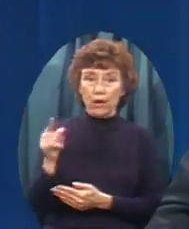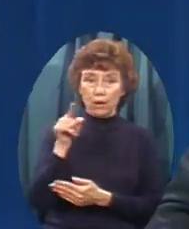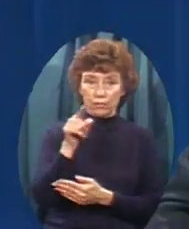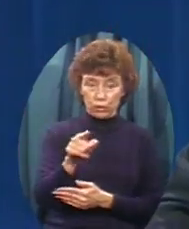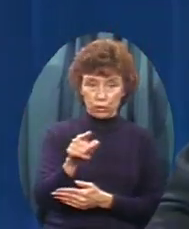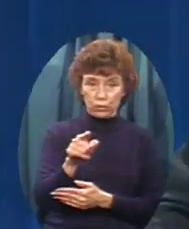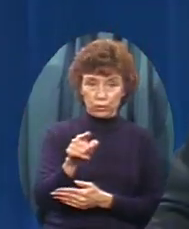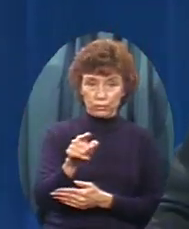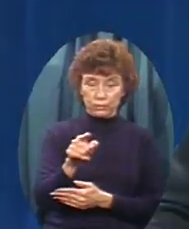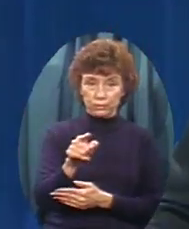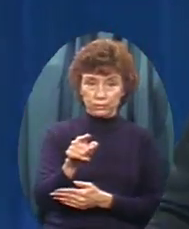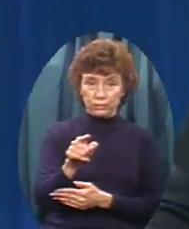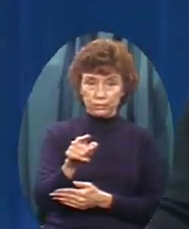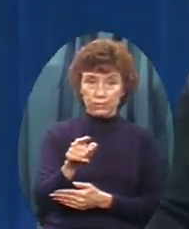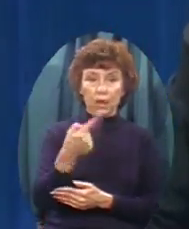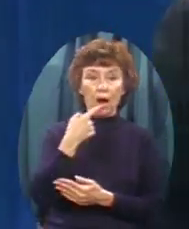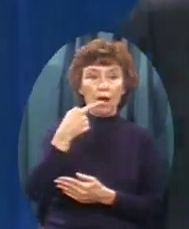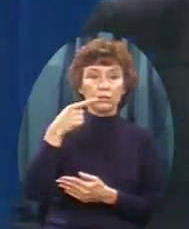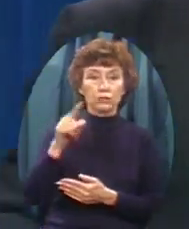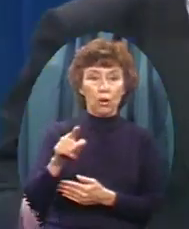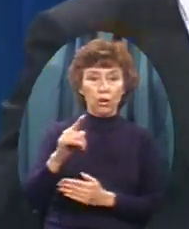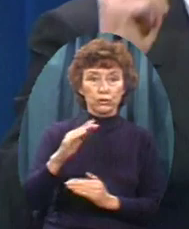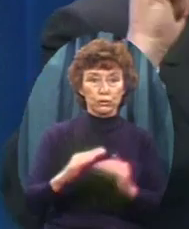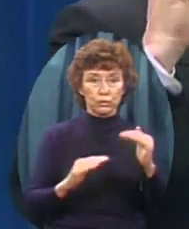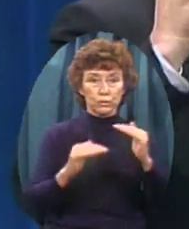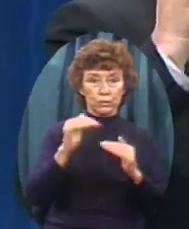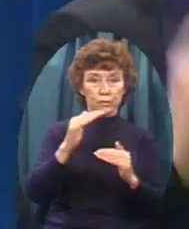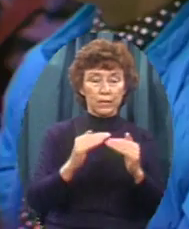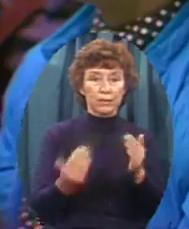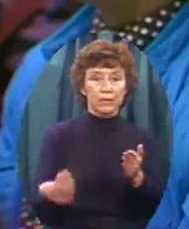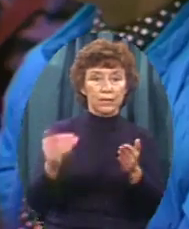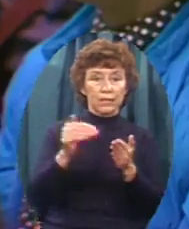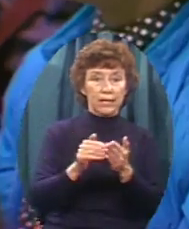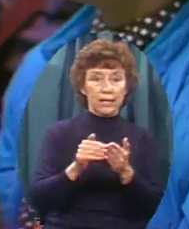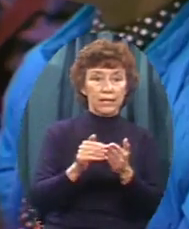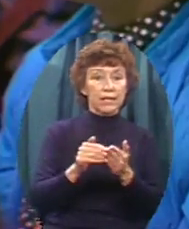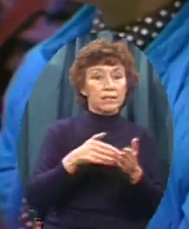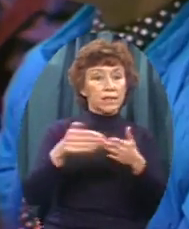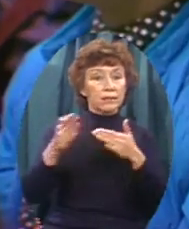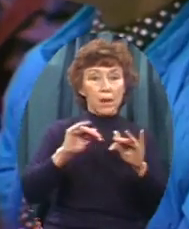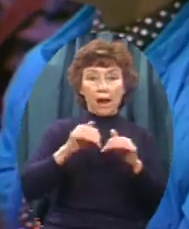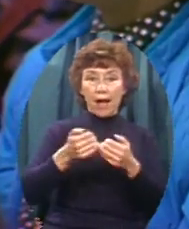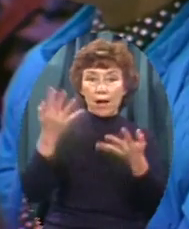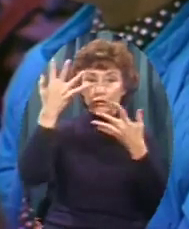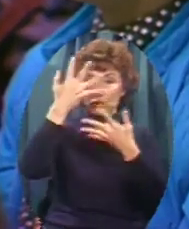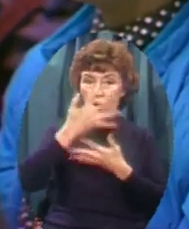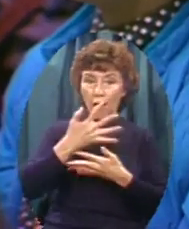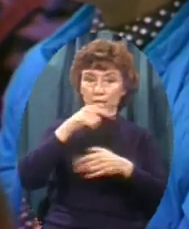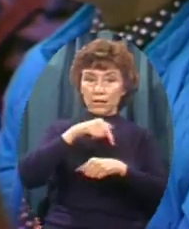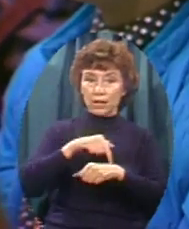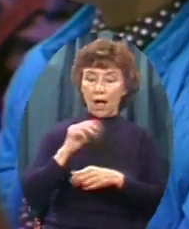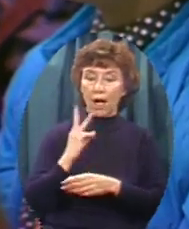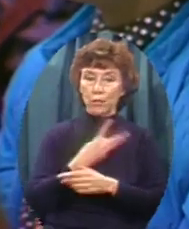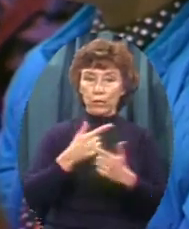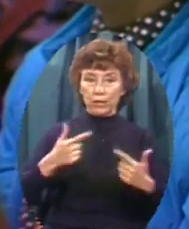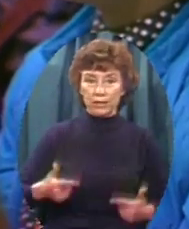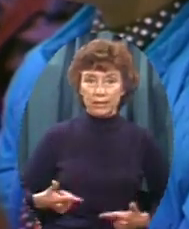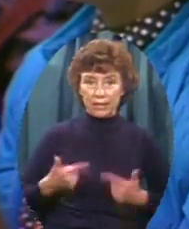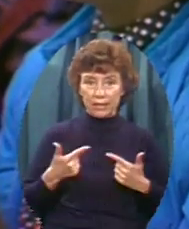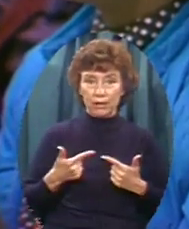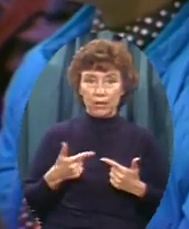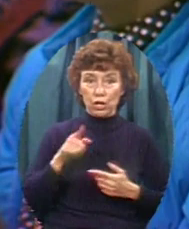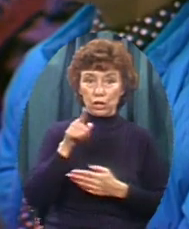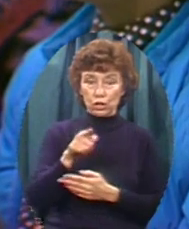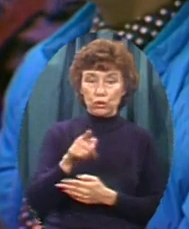To rebuild And somehow No matter how dark The age In which we live One day Deliver to